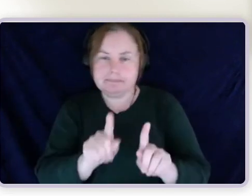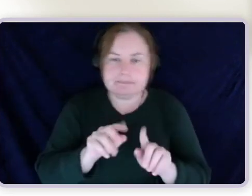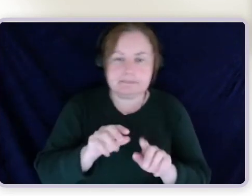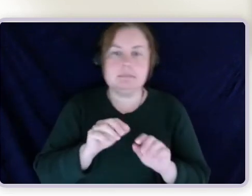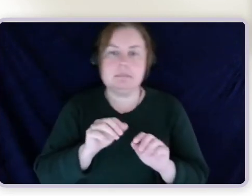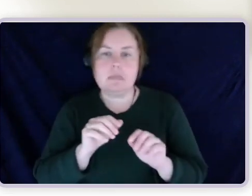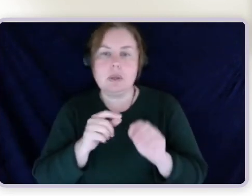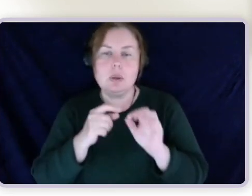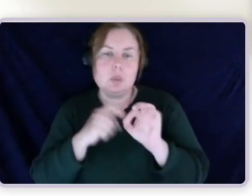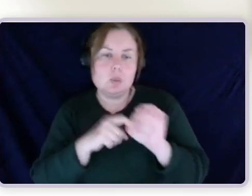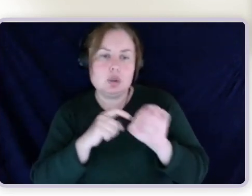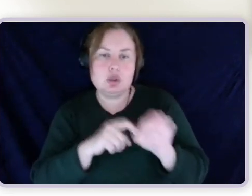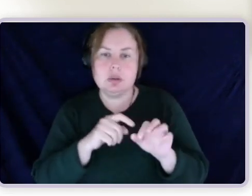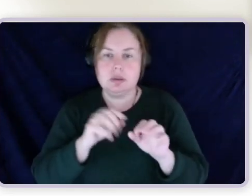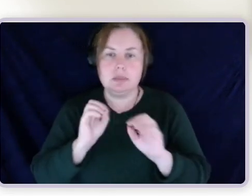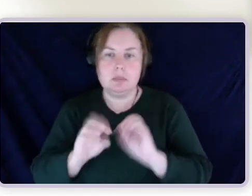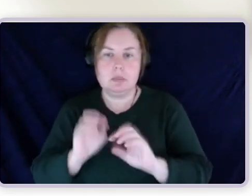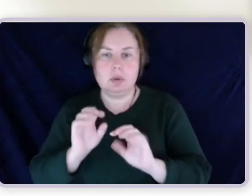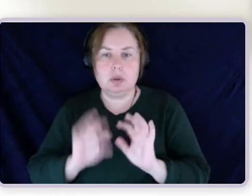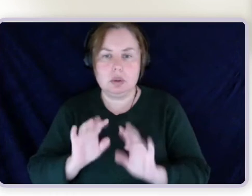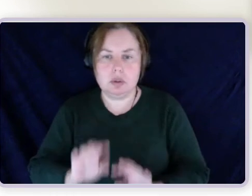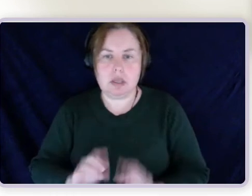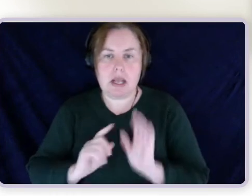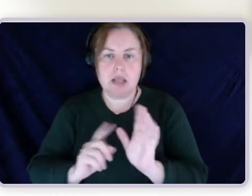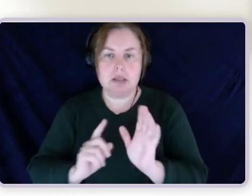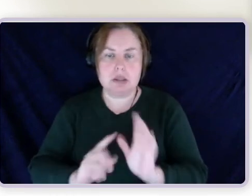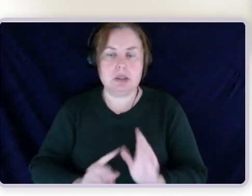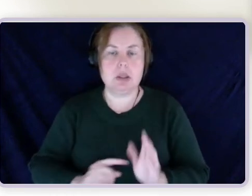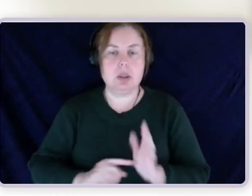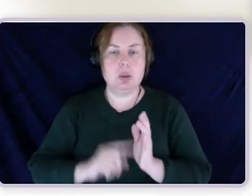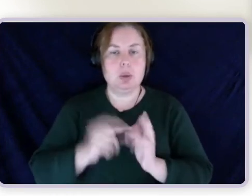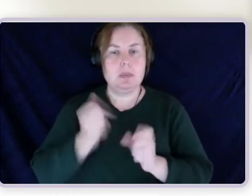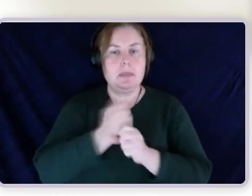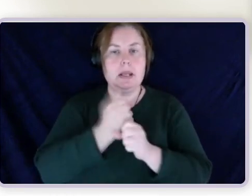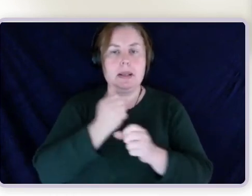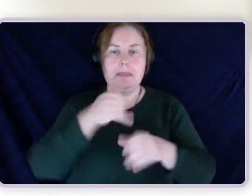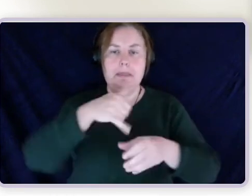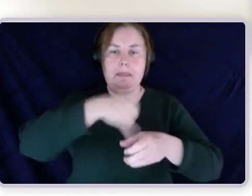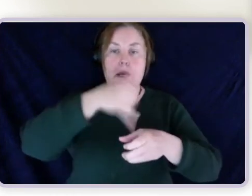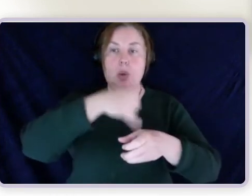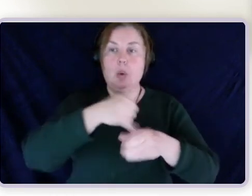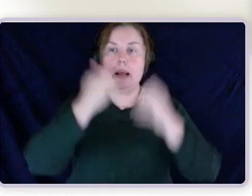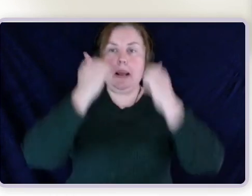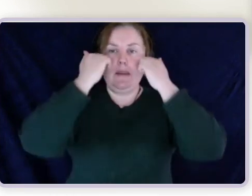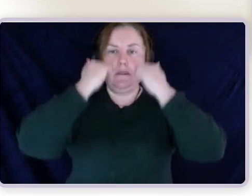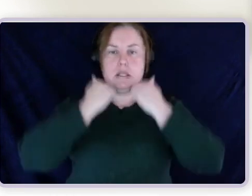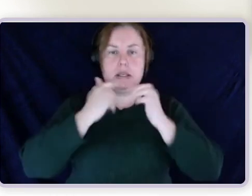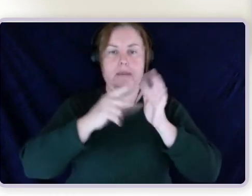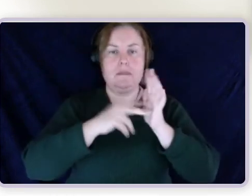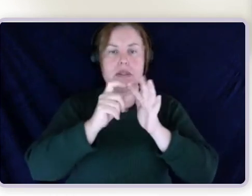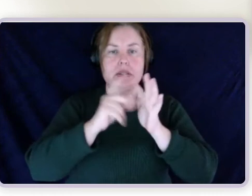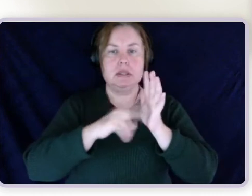them and then use that to produce the medical evidence kit and then, of course, send it to them so that they've got it there. So